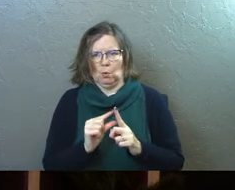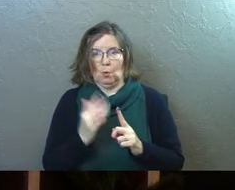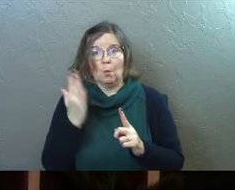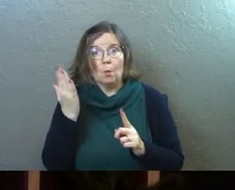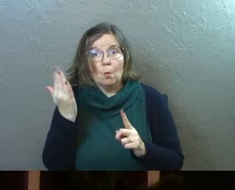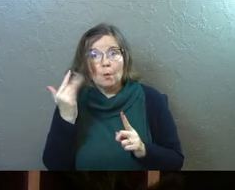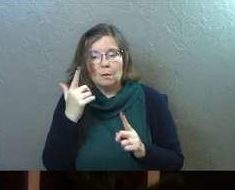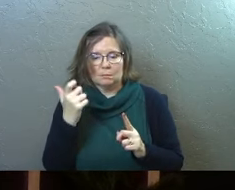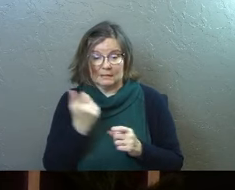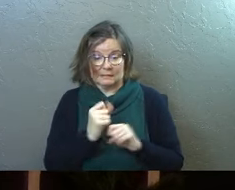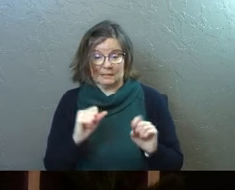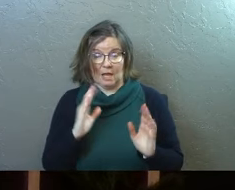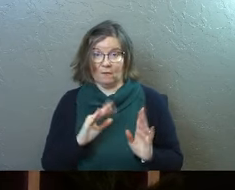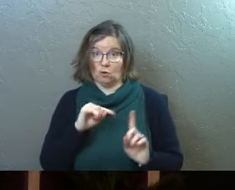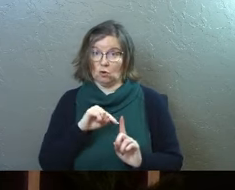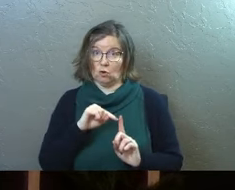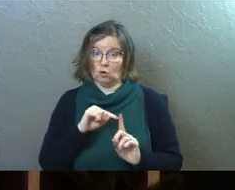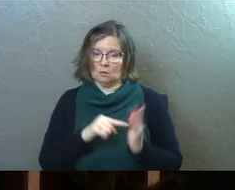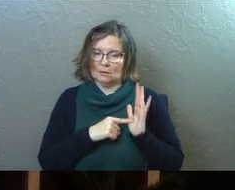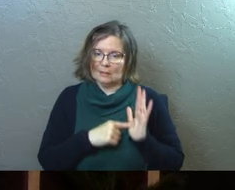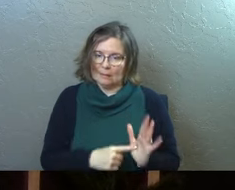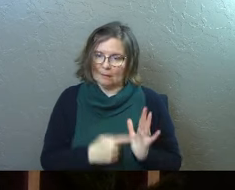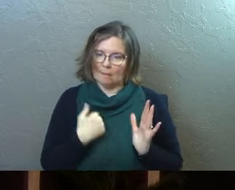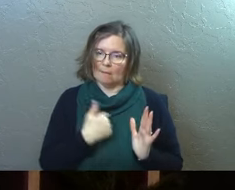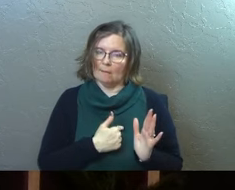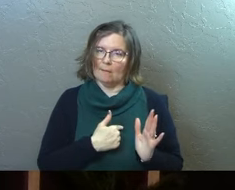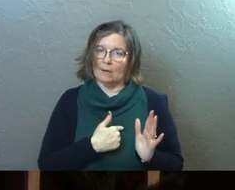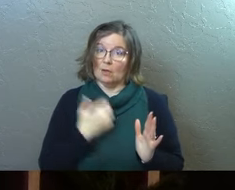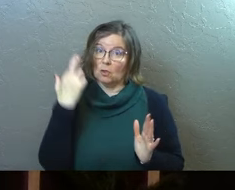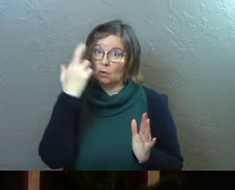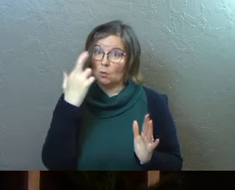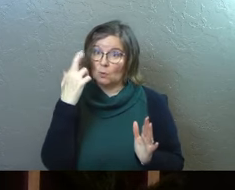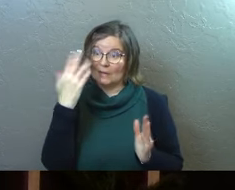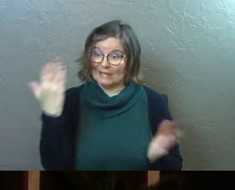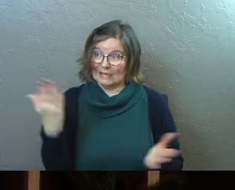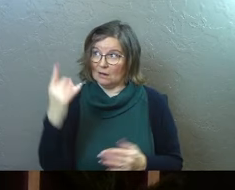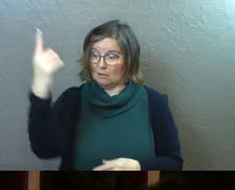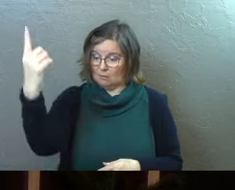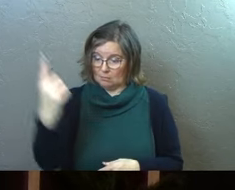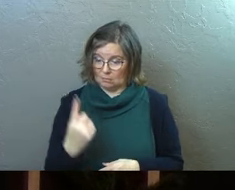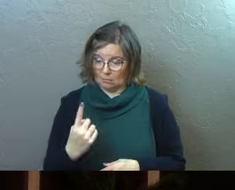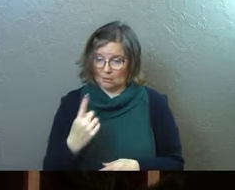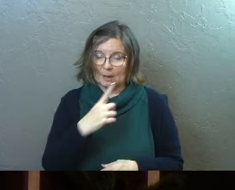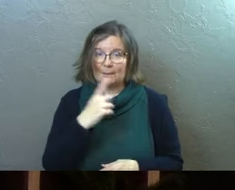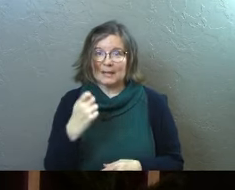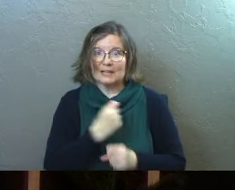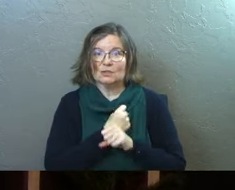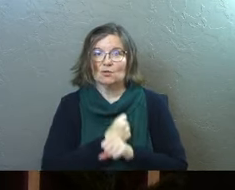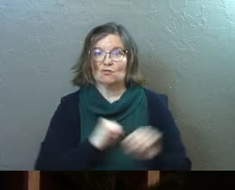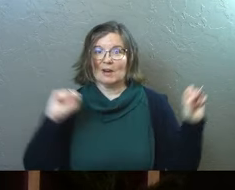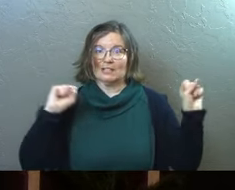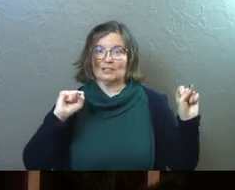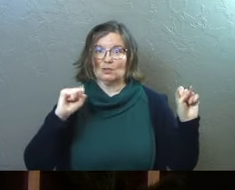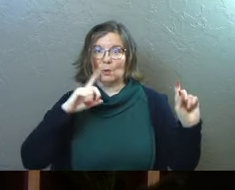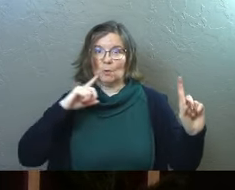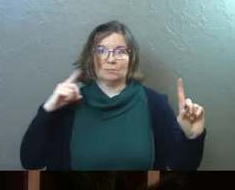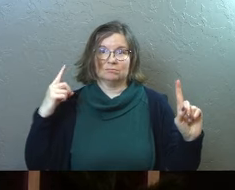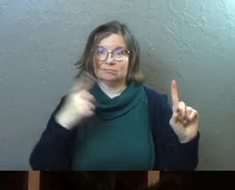word? Because savior indicates to us that the reason he's here is because it's a rescue mission,